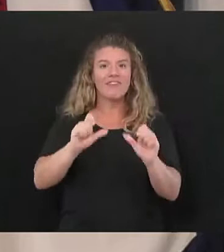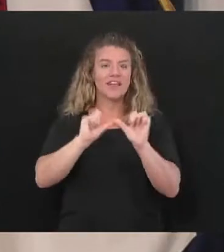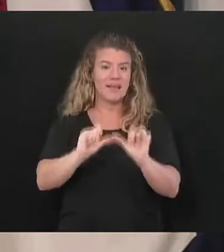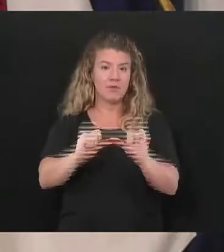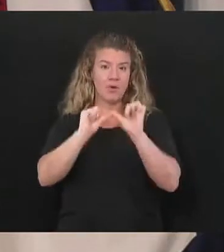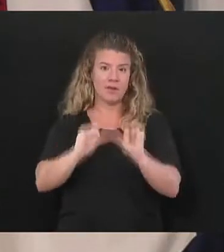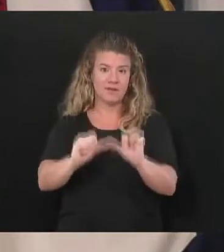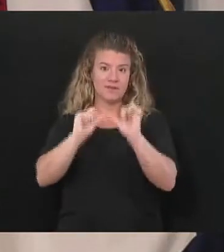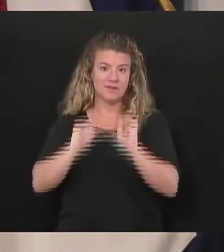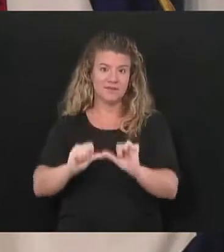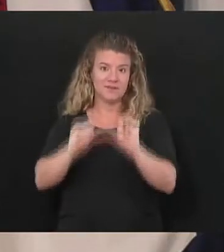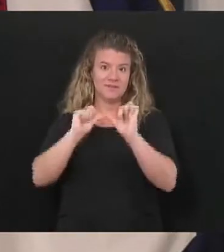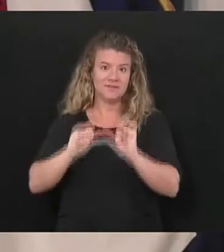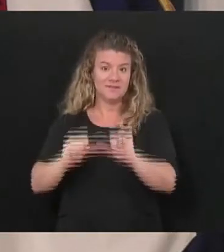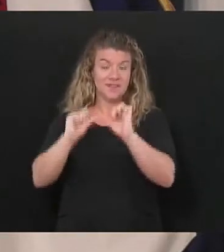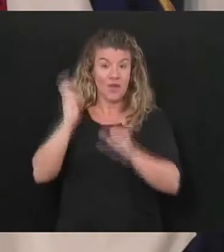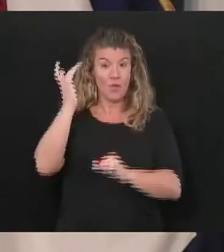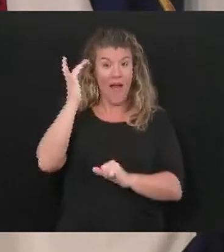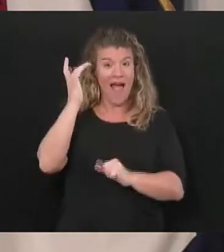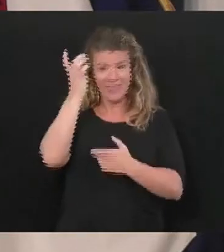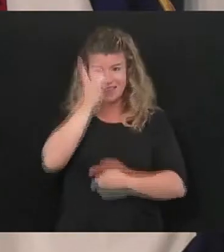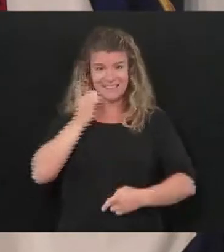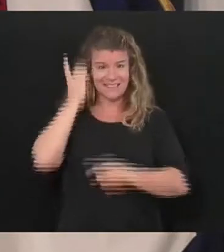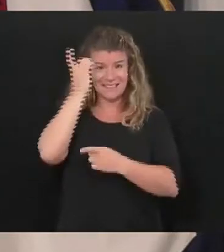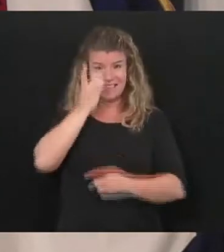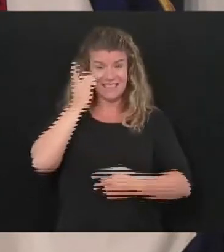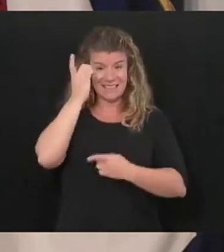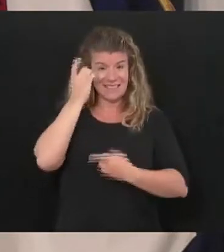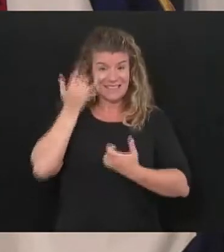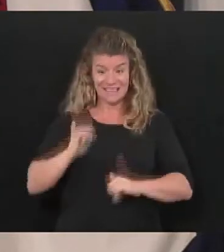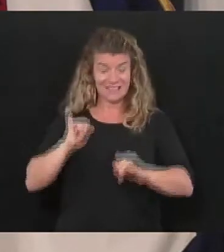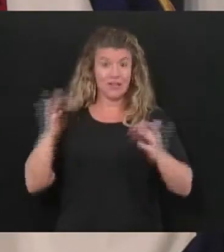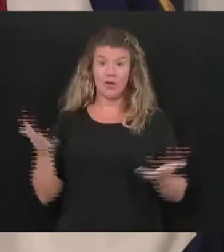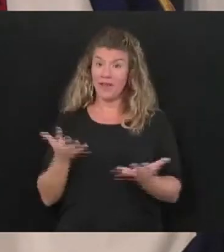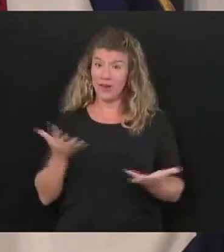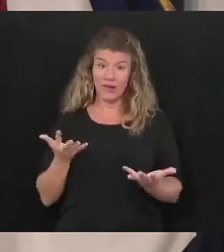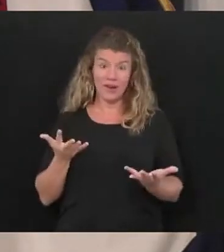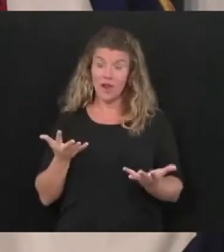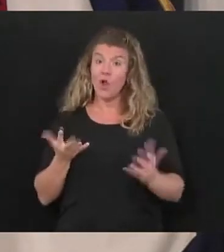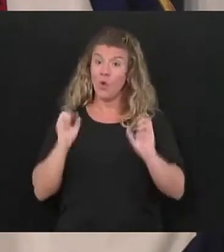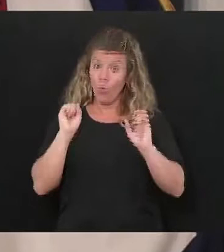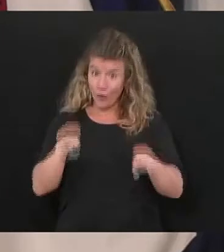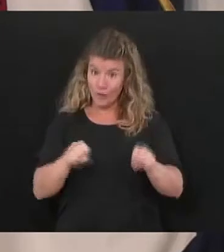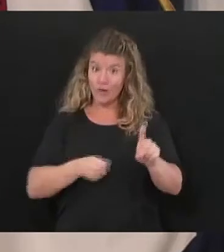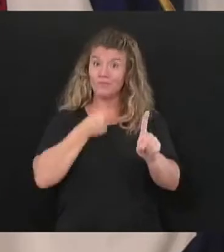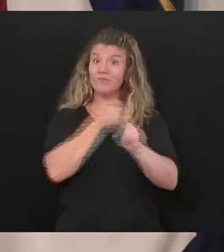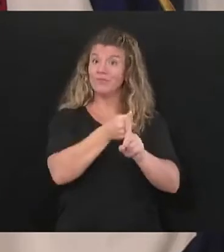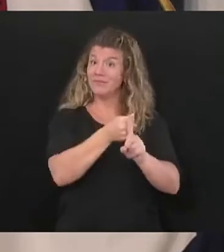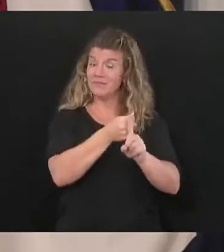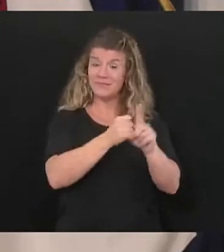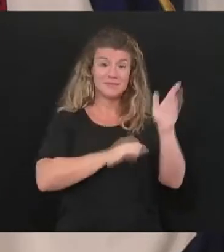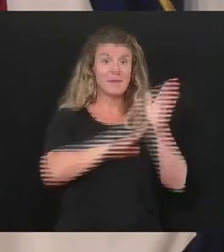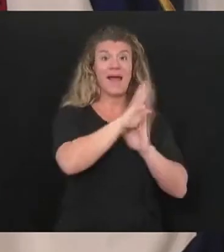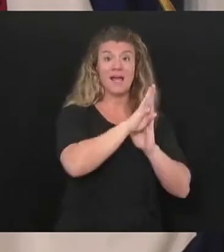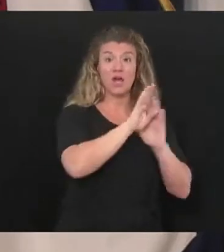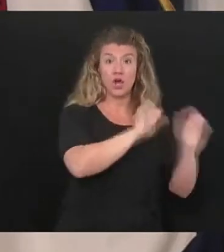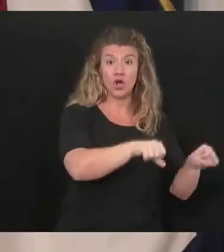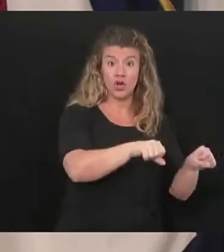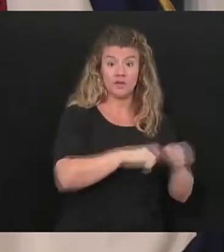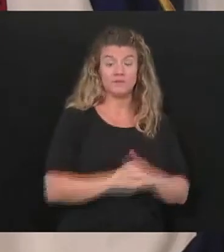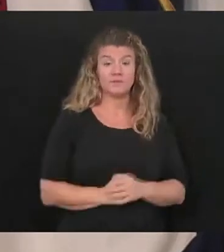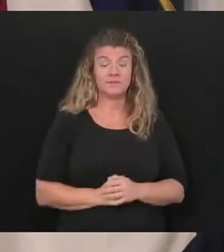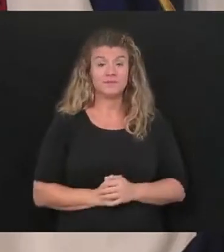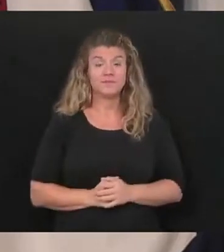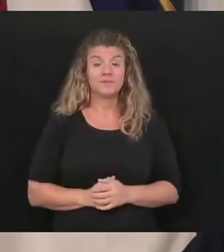up because this thing could turn really bad really quickly. You have now tested